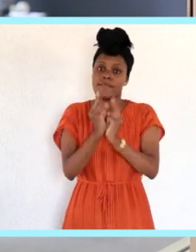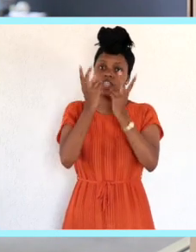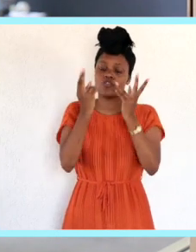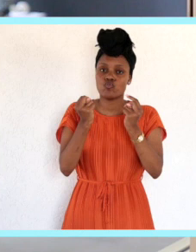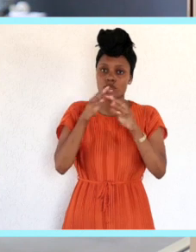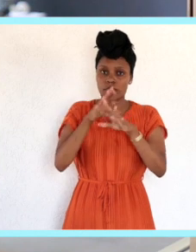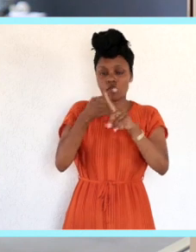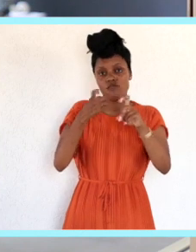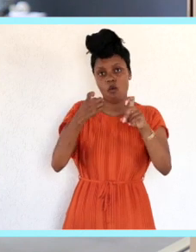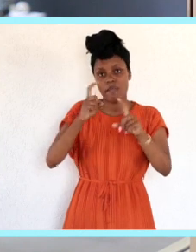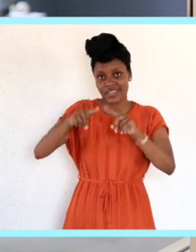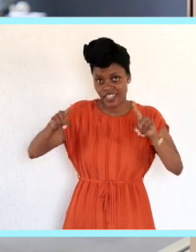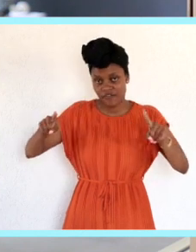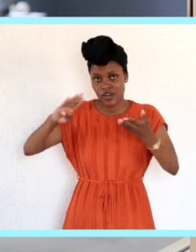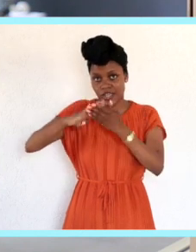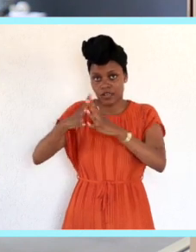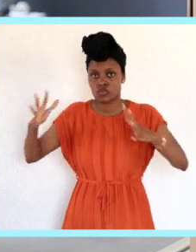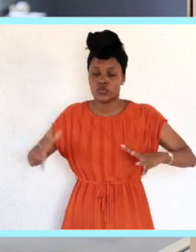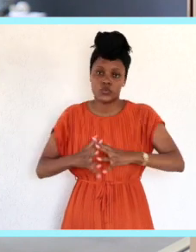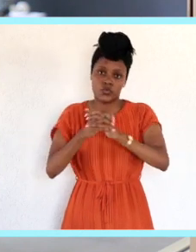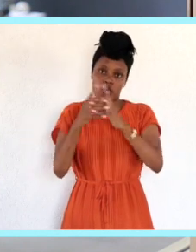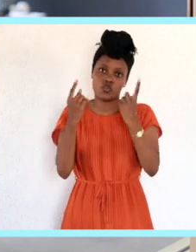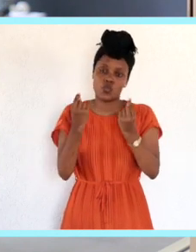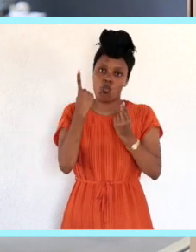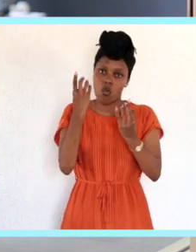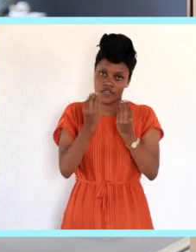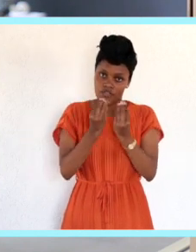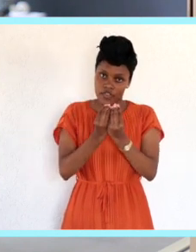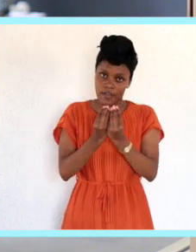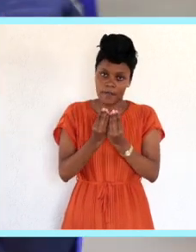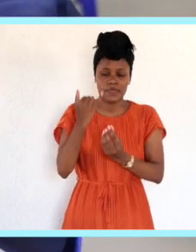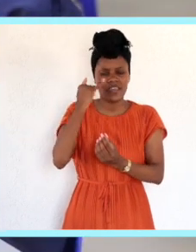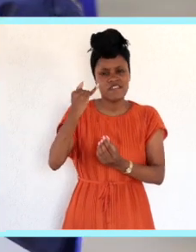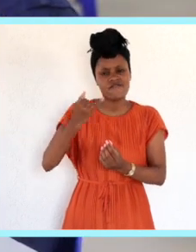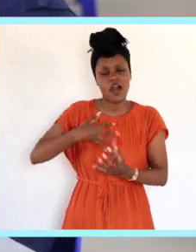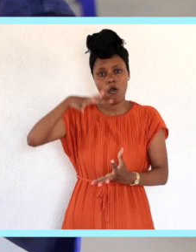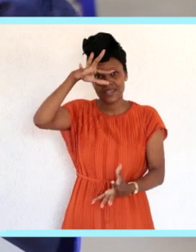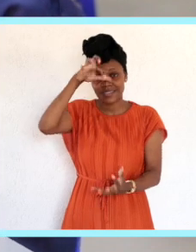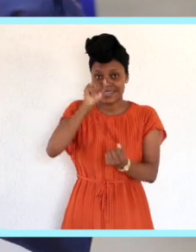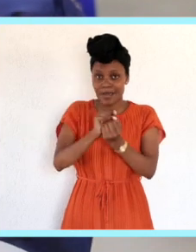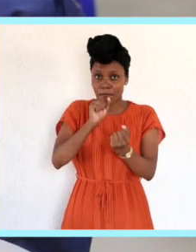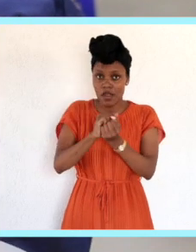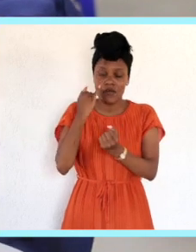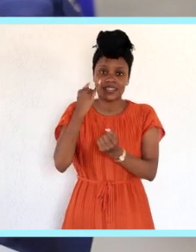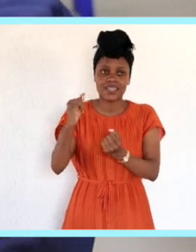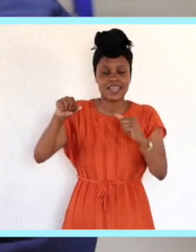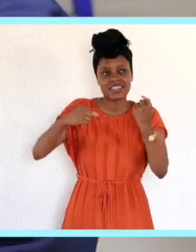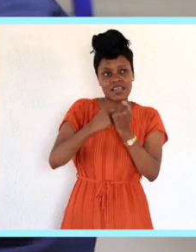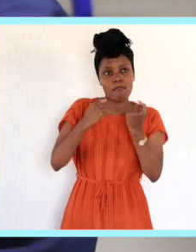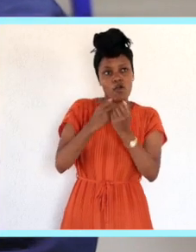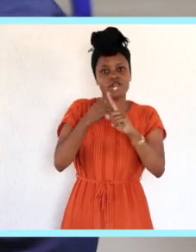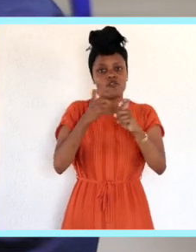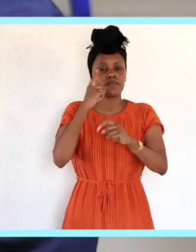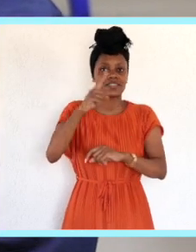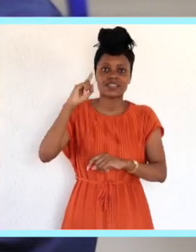I'm meeting new people from different cultures coming together to do one thing. If I could summarise it I would put it as